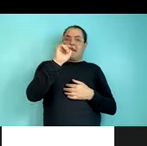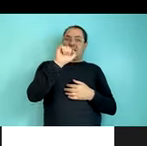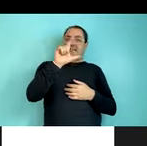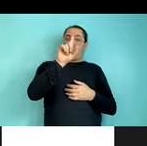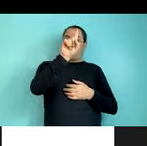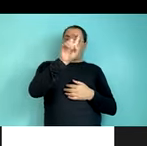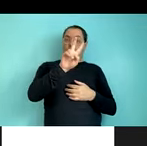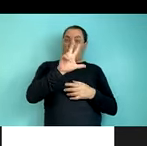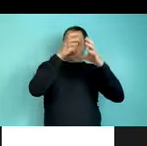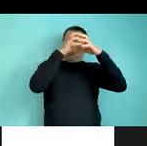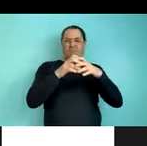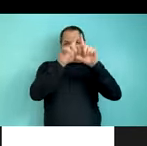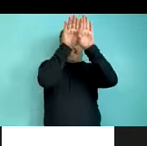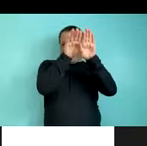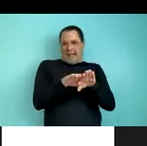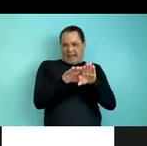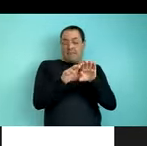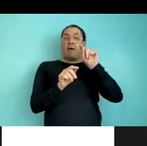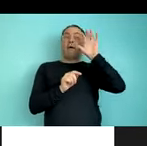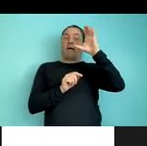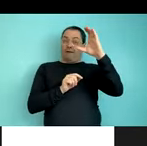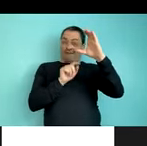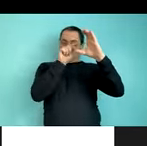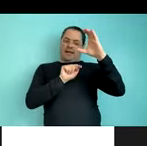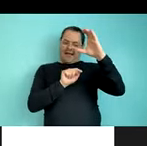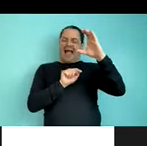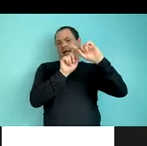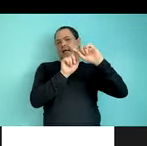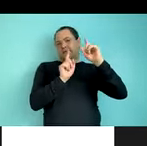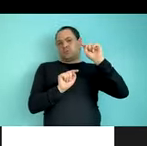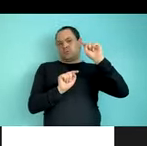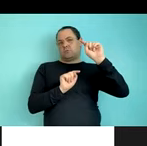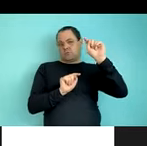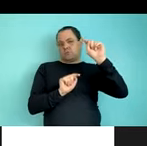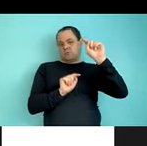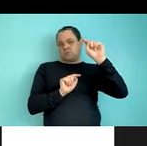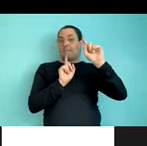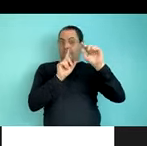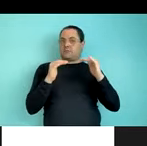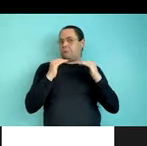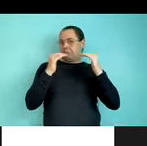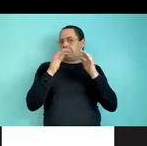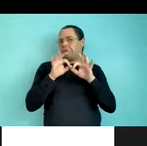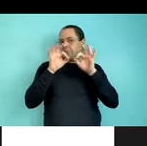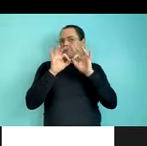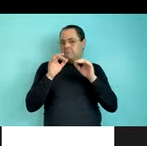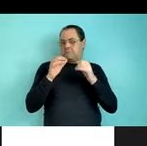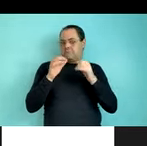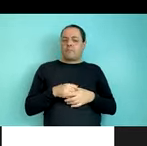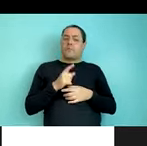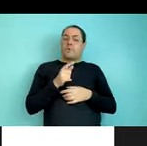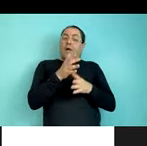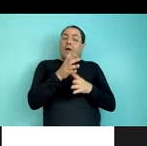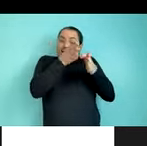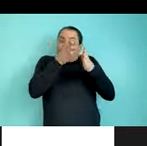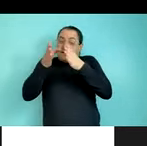difference between NSL and silent gestures. And if I wanted to take a closer look at the results broken down by individuals,